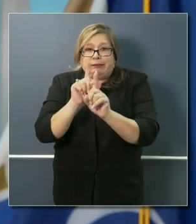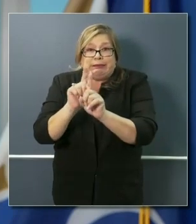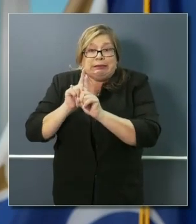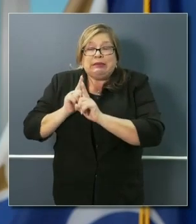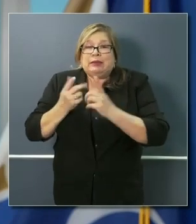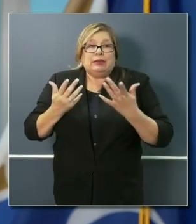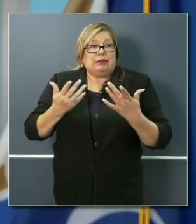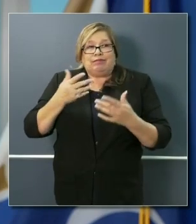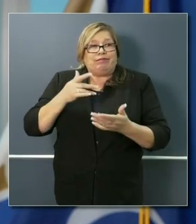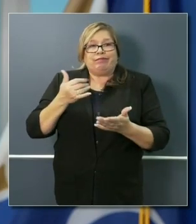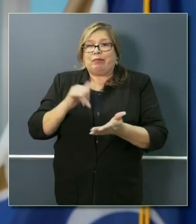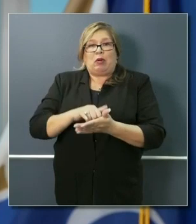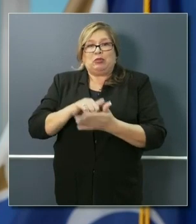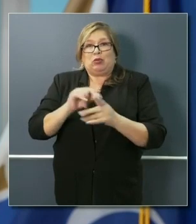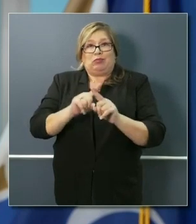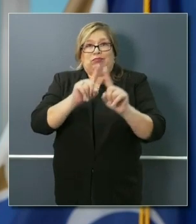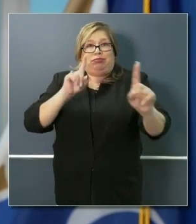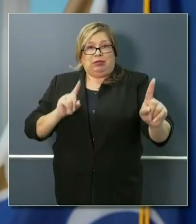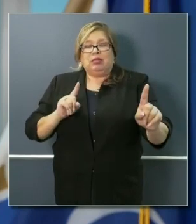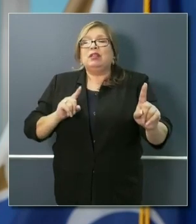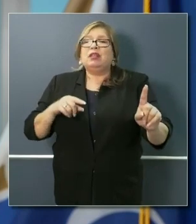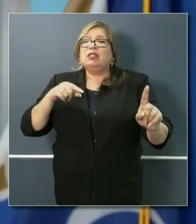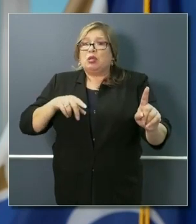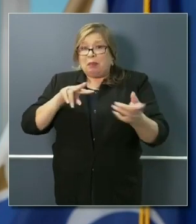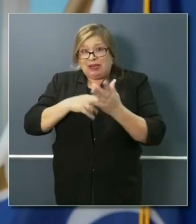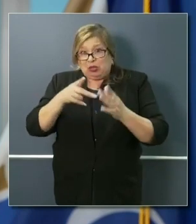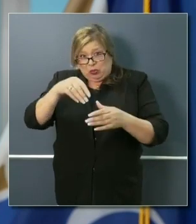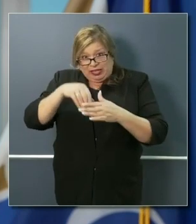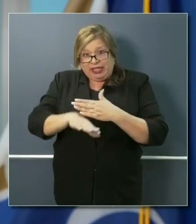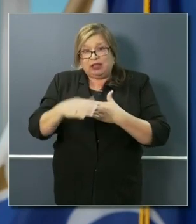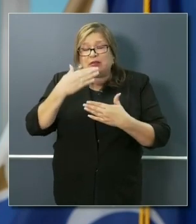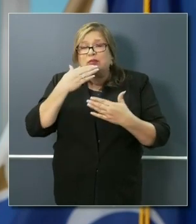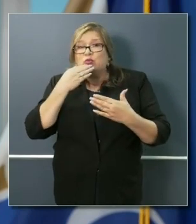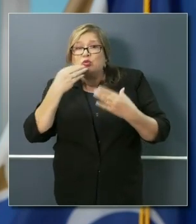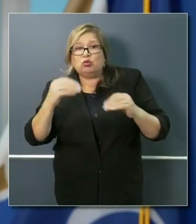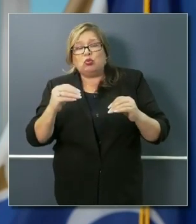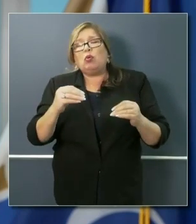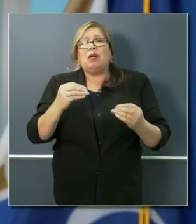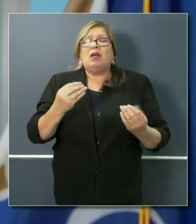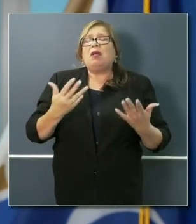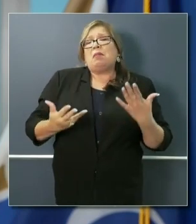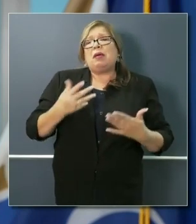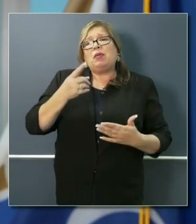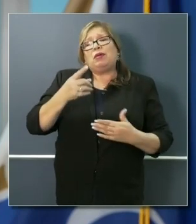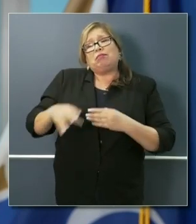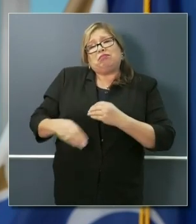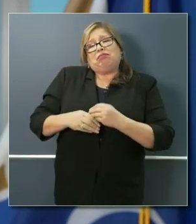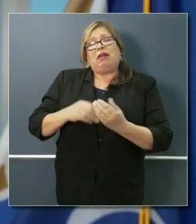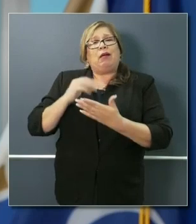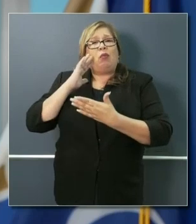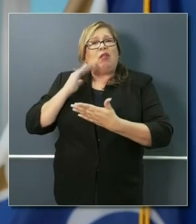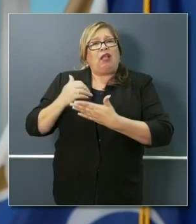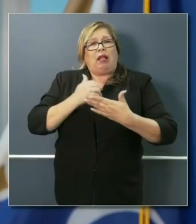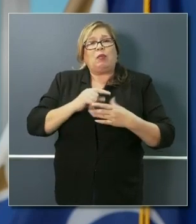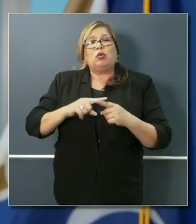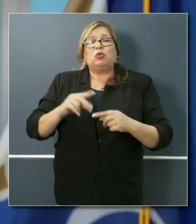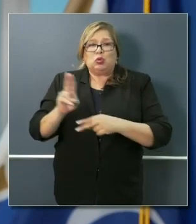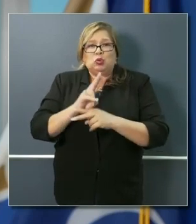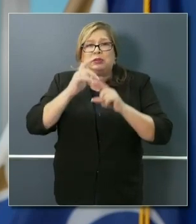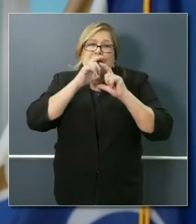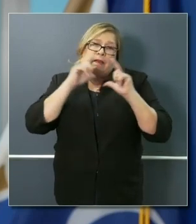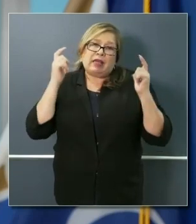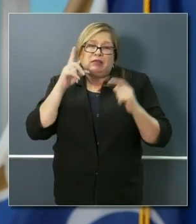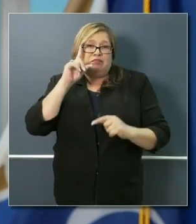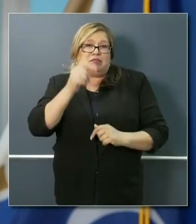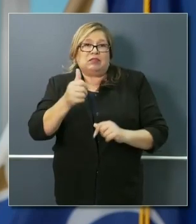that we do believe it would be additive and beneficial to have a face covering. Sophia Belong,